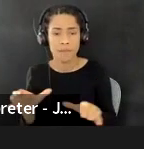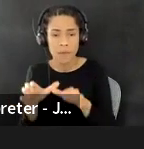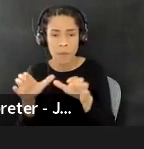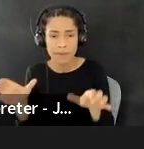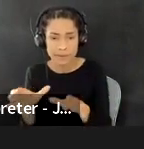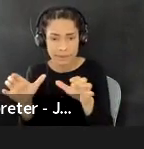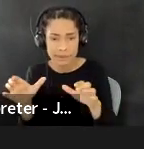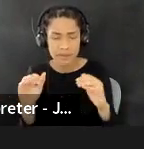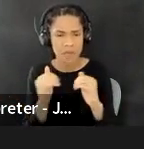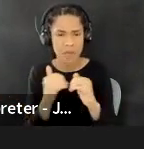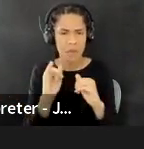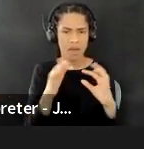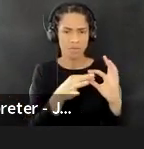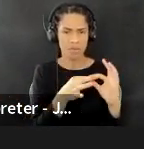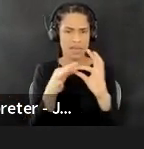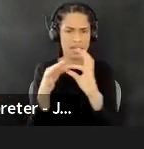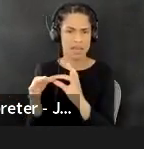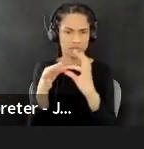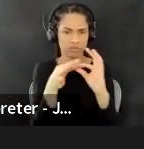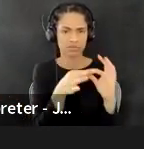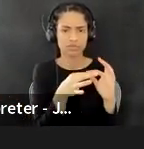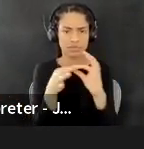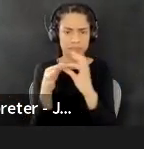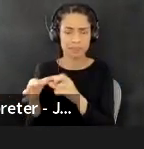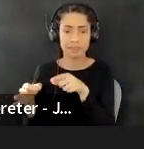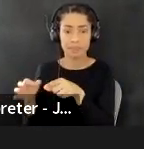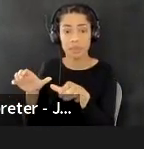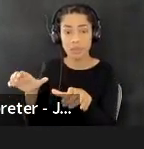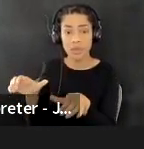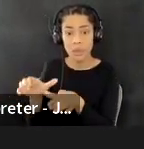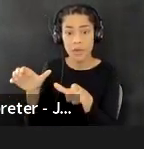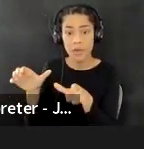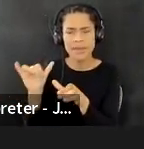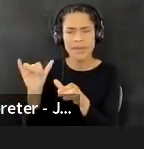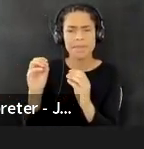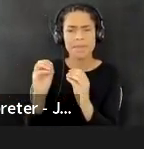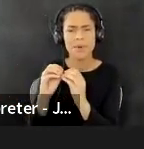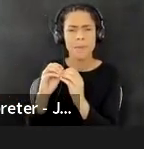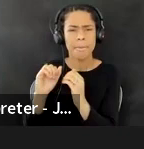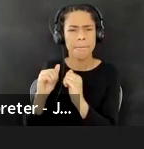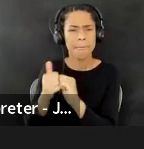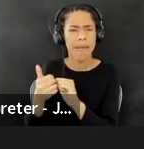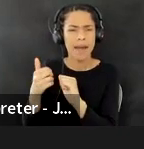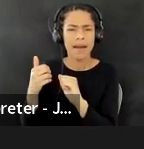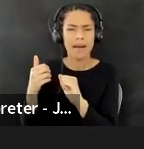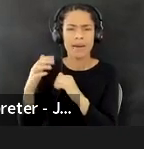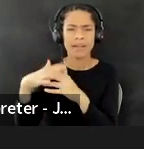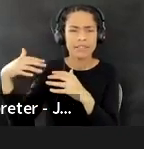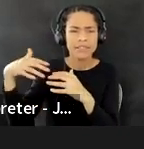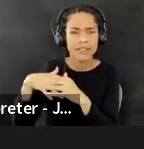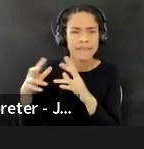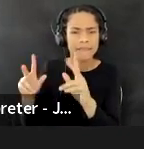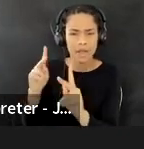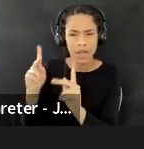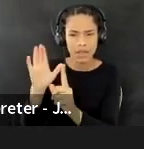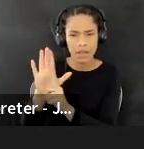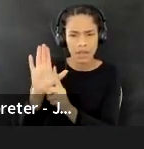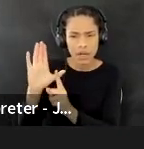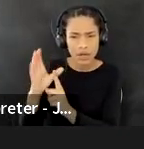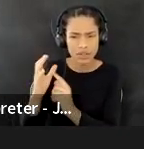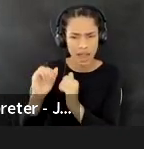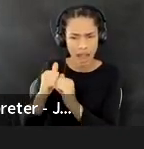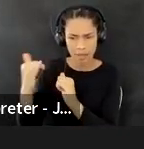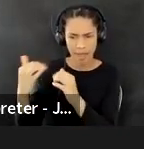work that indigenous, uh, you know, interweaving threads in terms of indigenous culture, um,